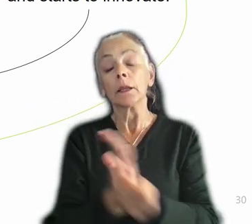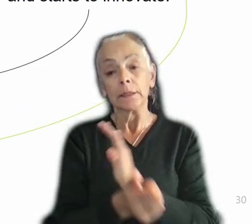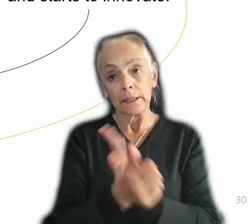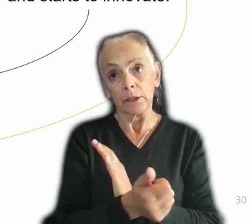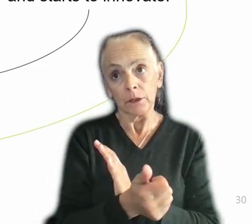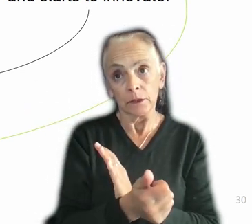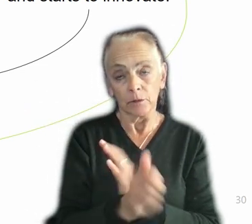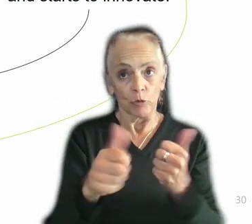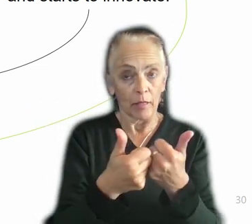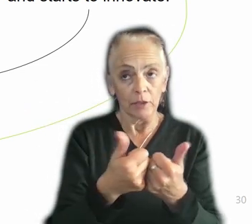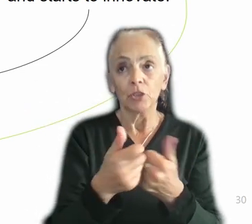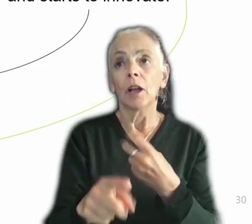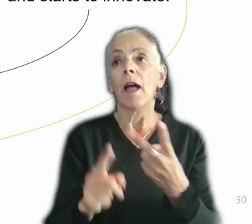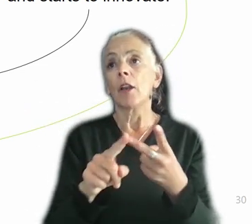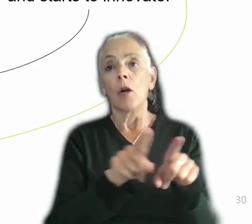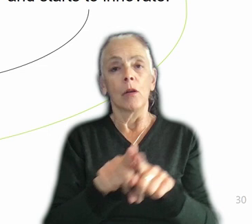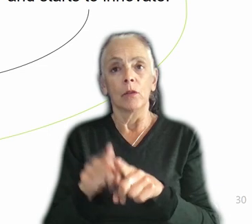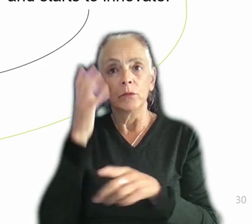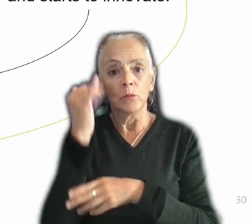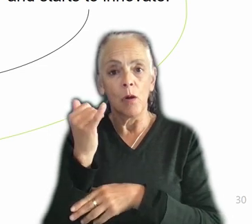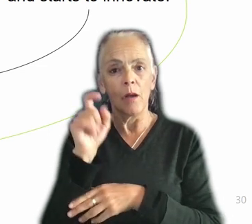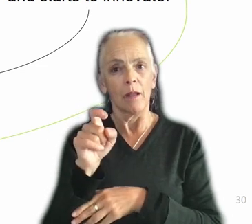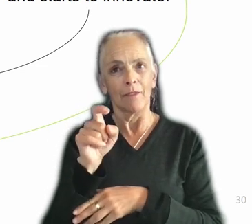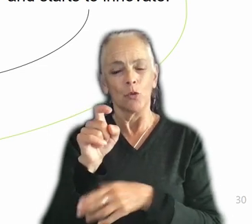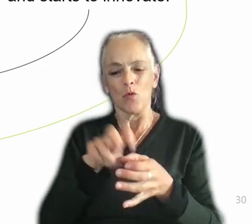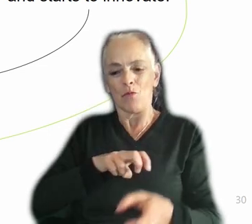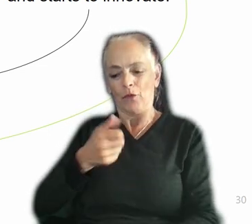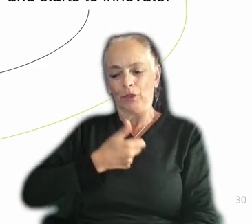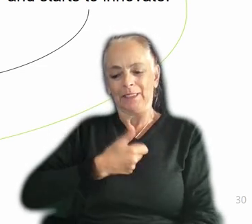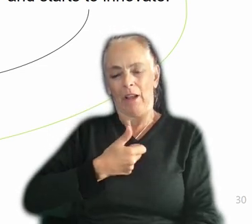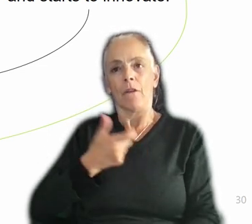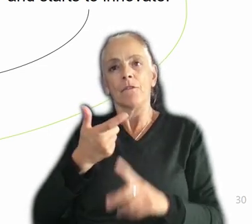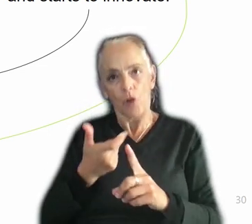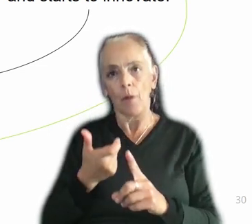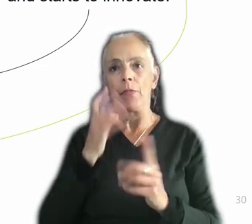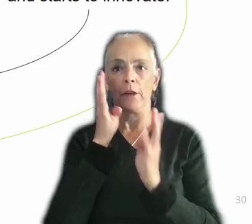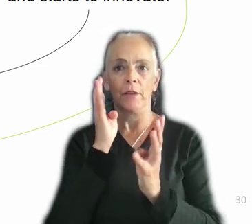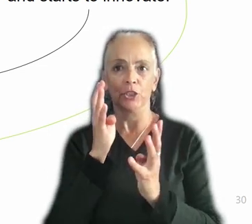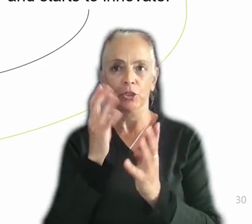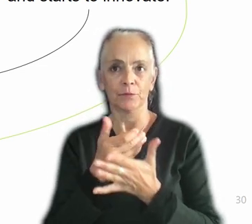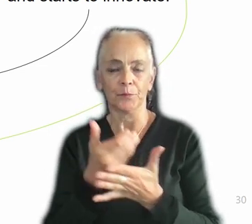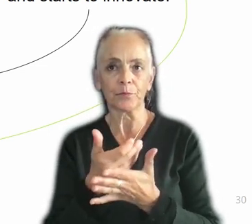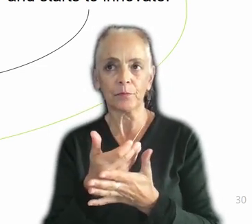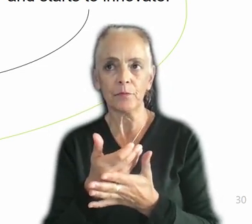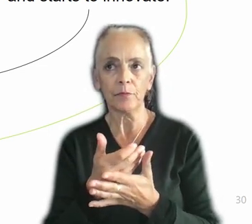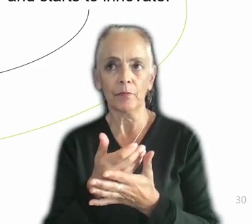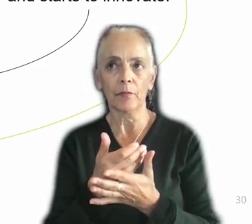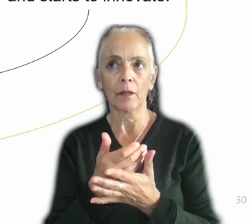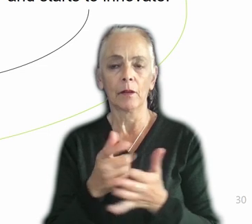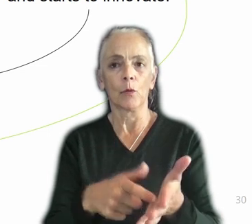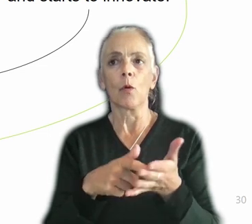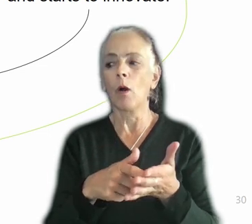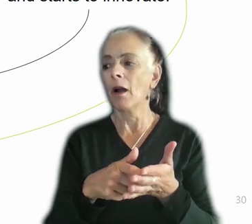because you have to learn to remove yourself from your innovation. It really requires a certain level of what I'm referring to